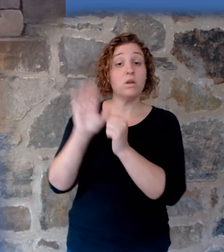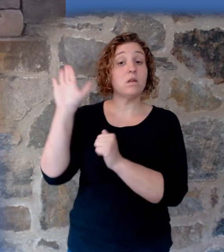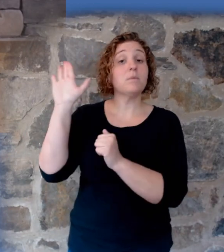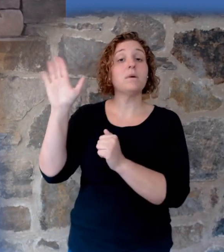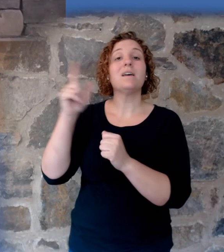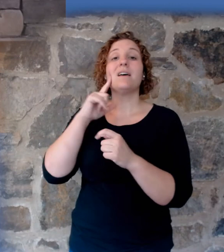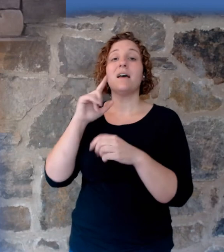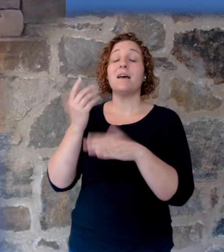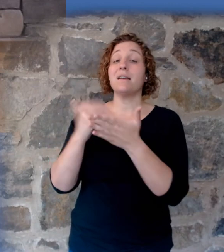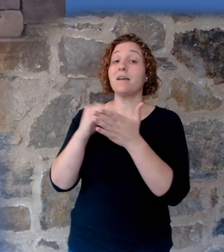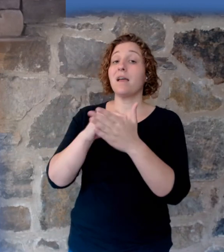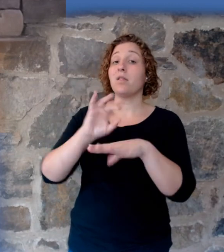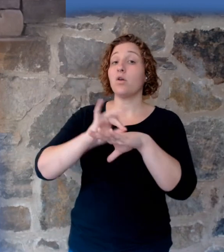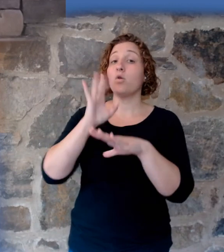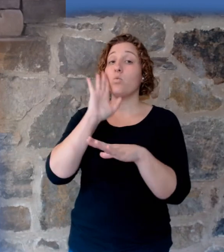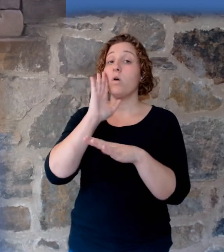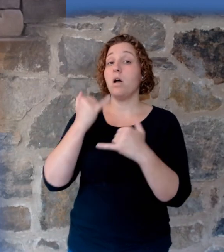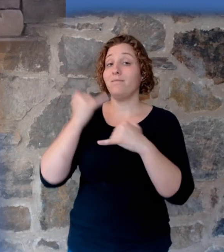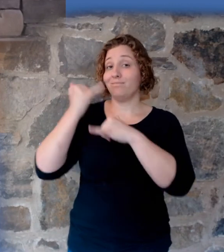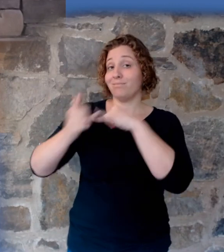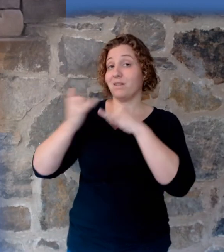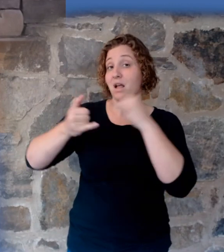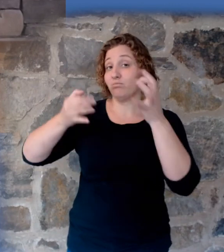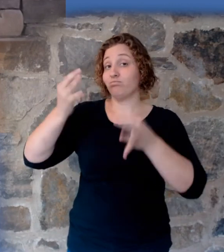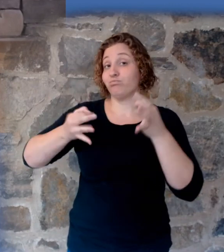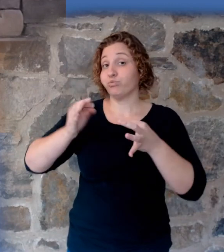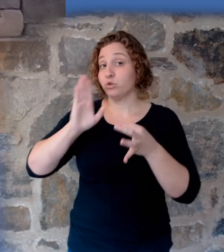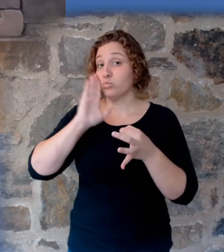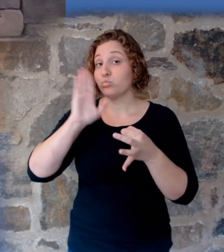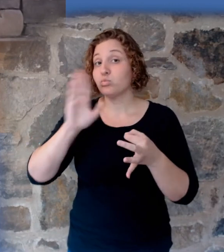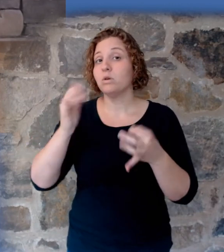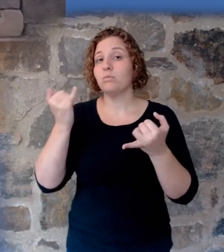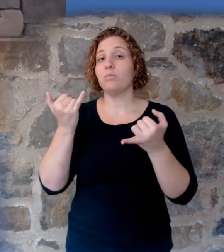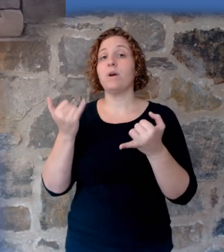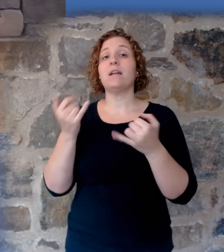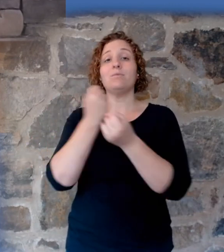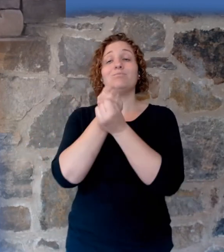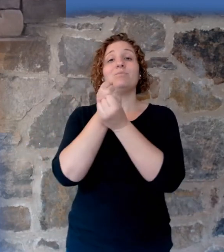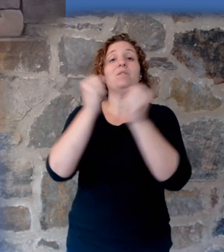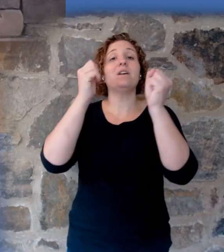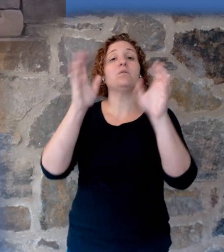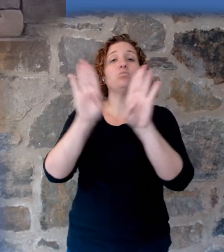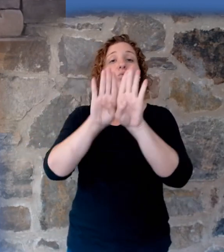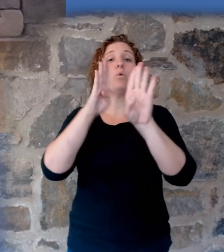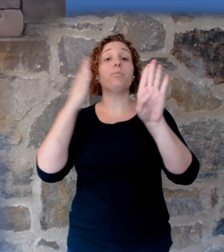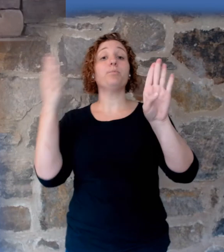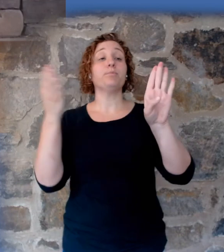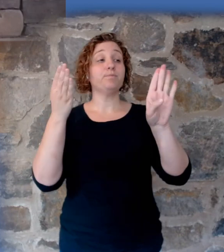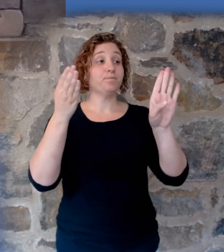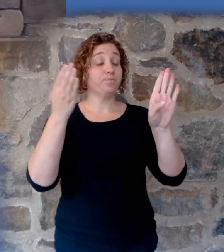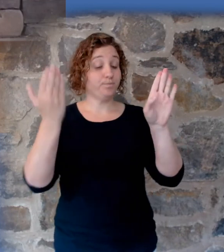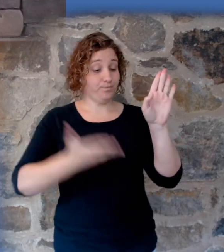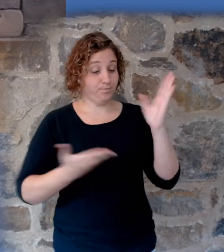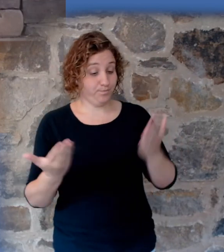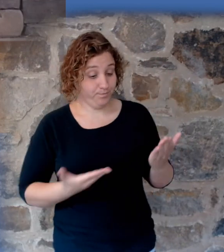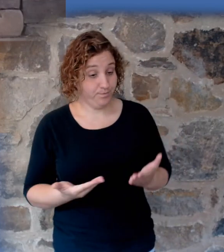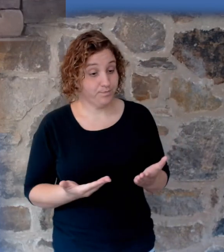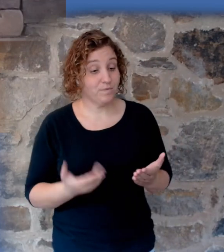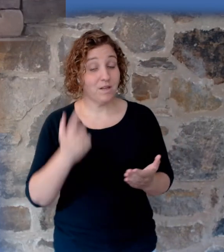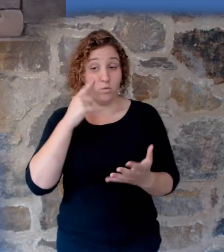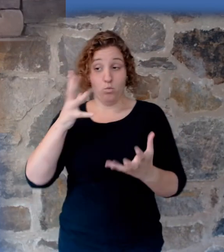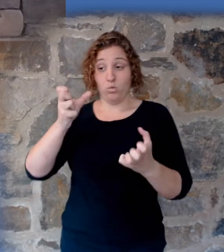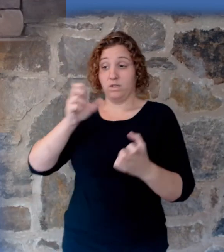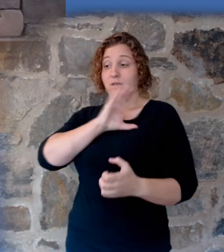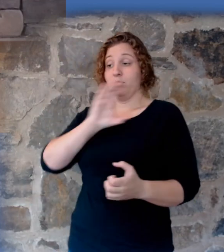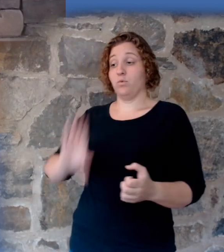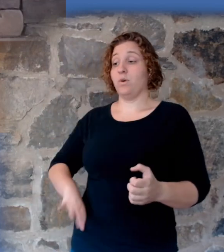a final judgment and right now the door of salvation is wide open. If you're willing to accept Christ as your Savior, ask his